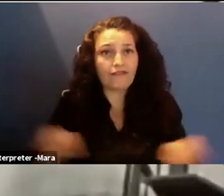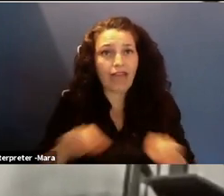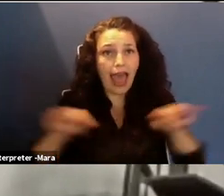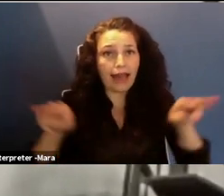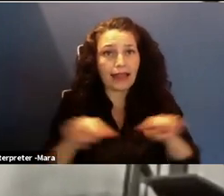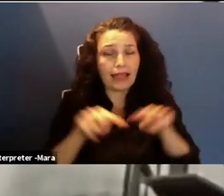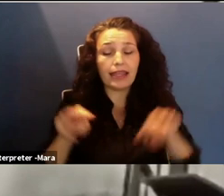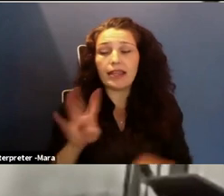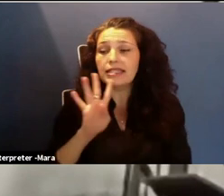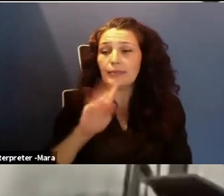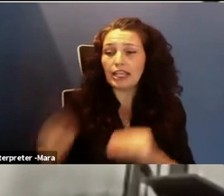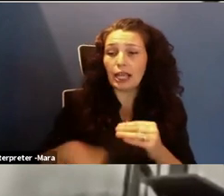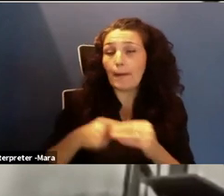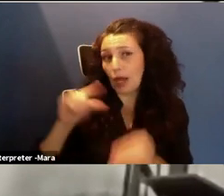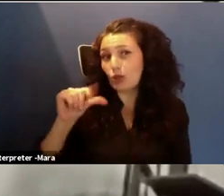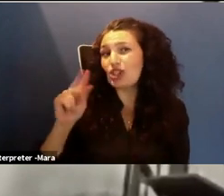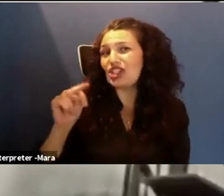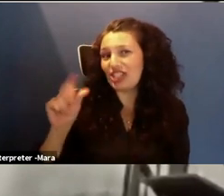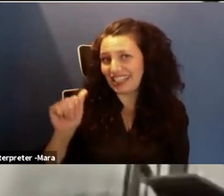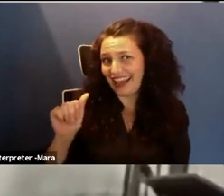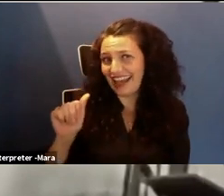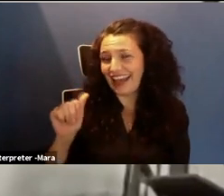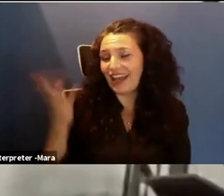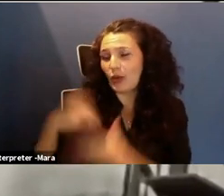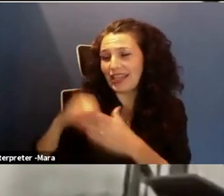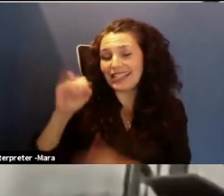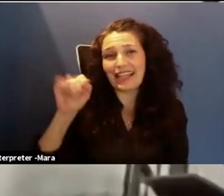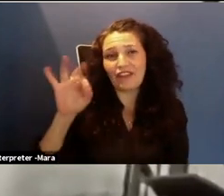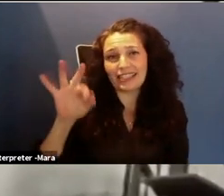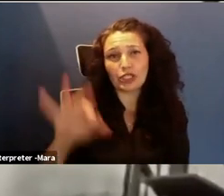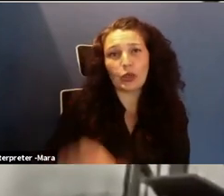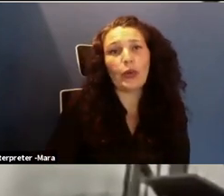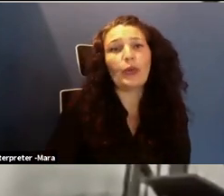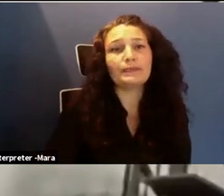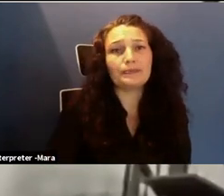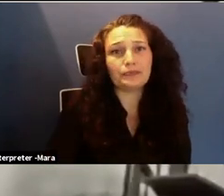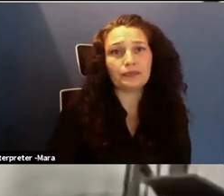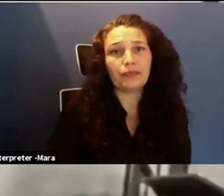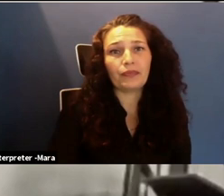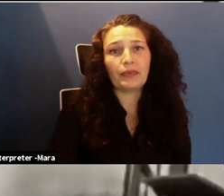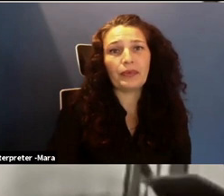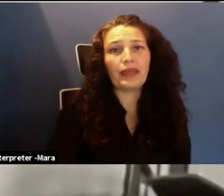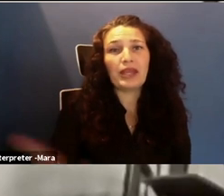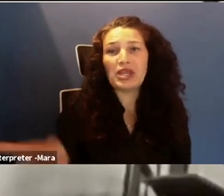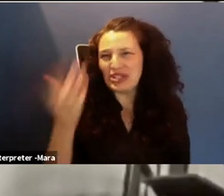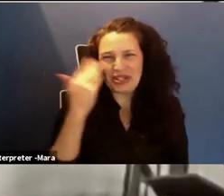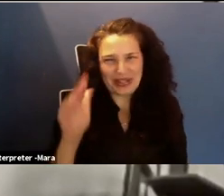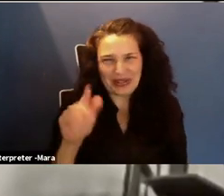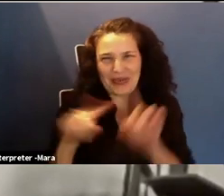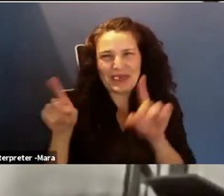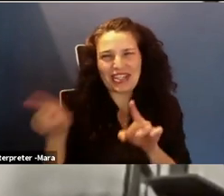Speaking of Gina in San Francisco, she doesn't know, but she helped me decide